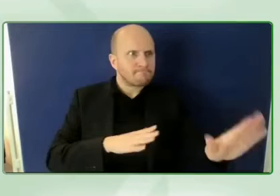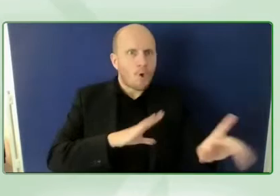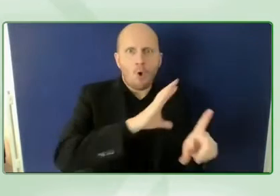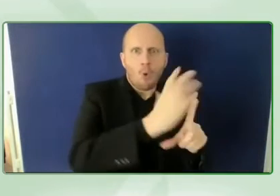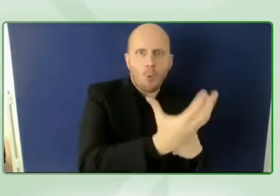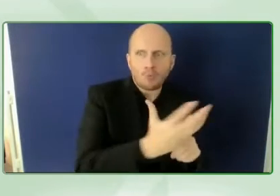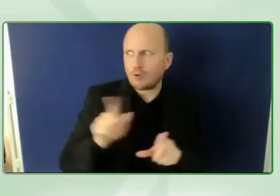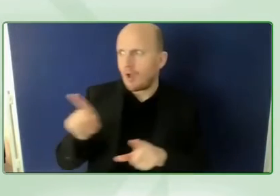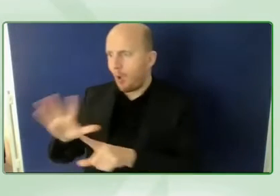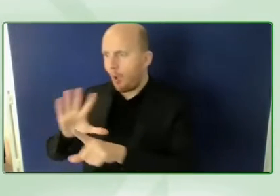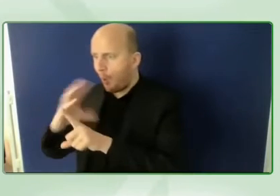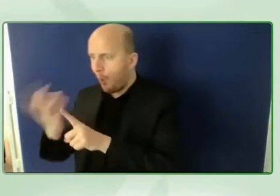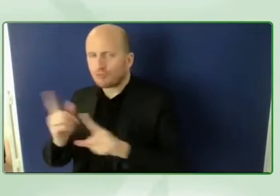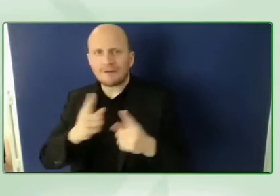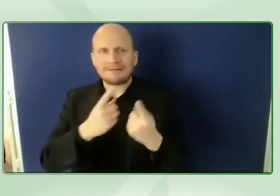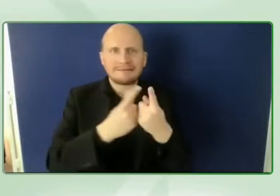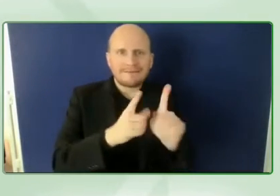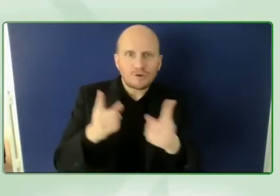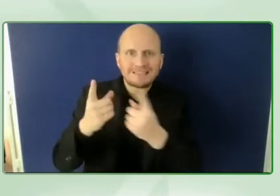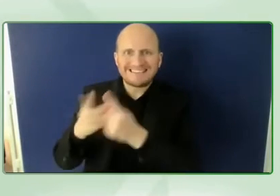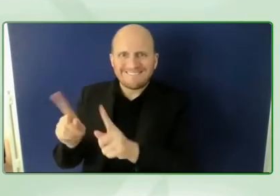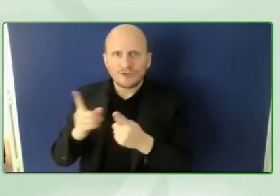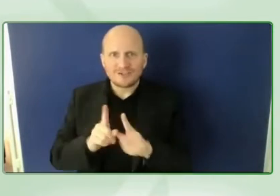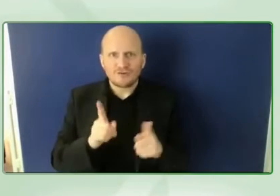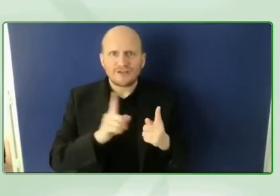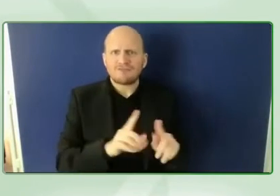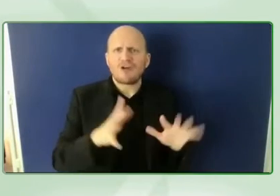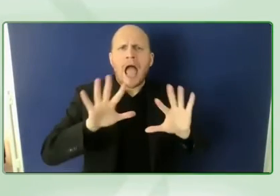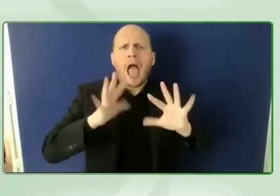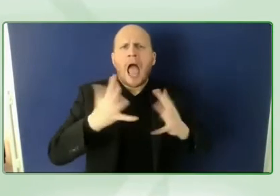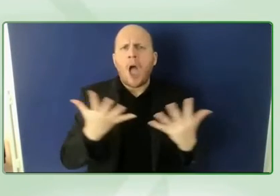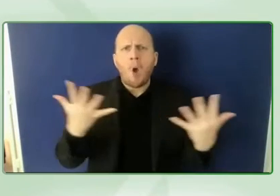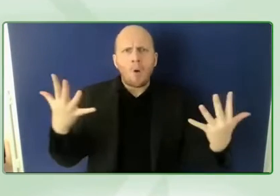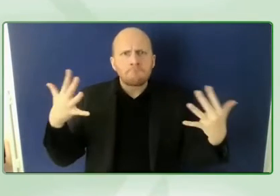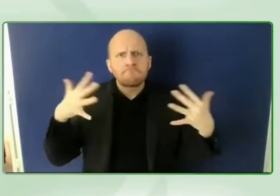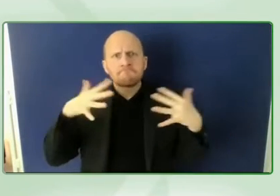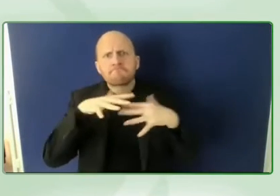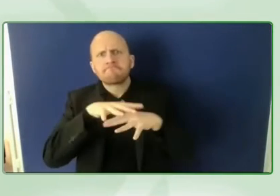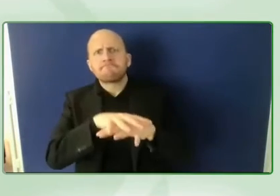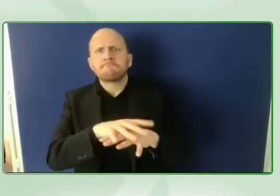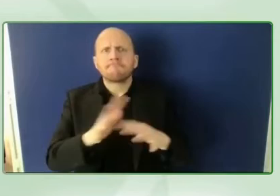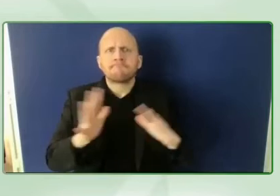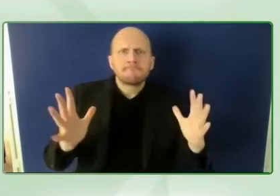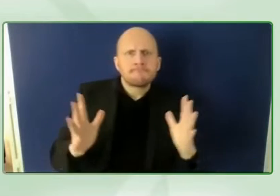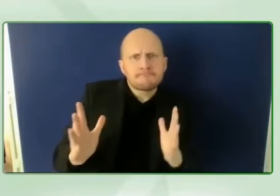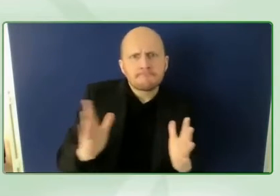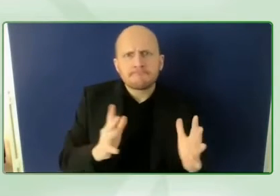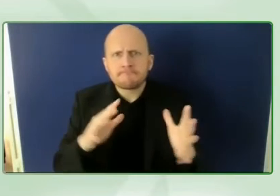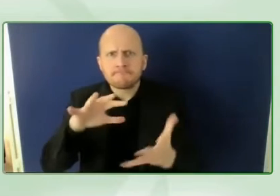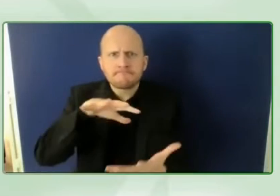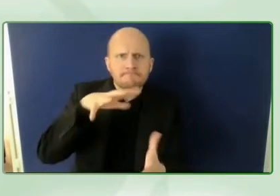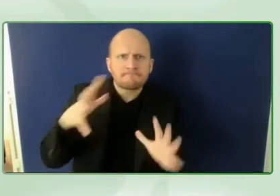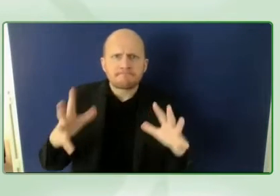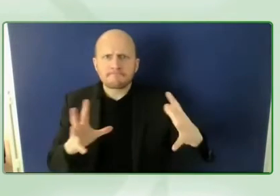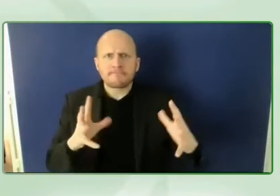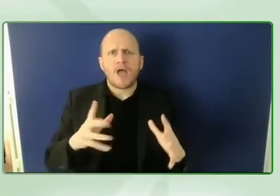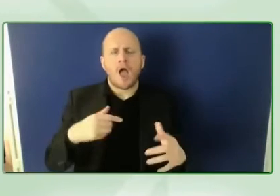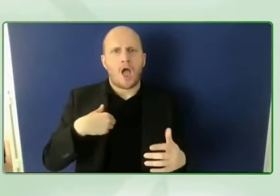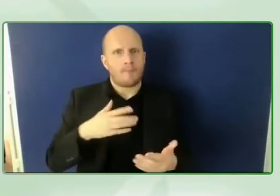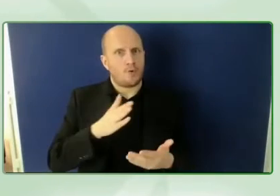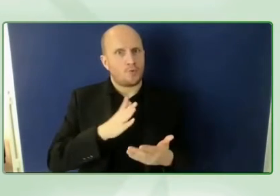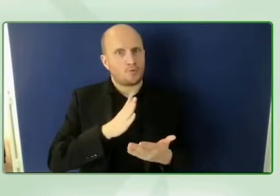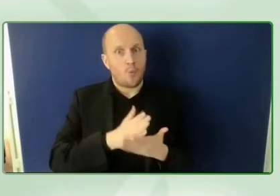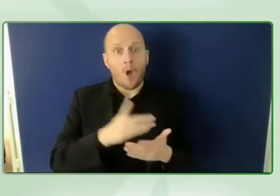having you know had metrics to show i'm sure there are also things which did not go as smoothly and in